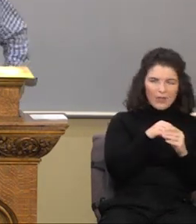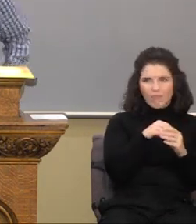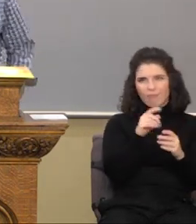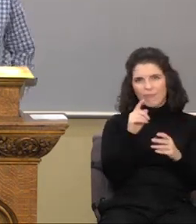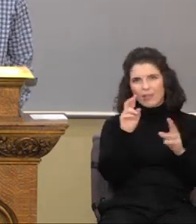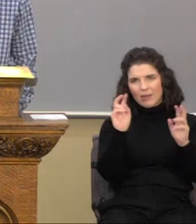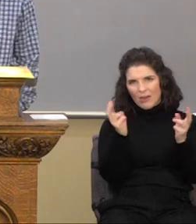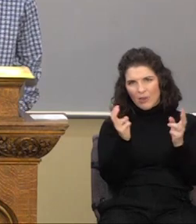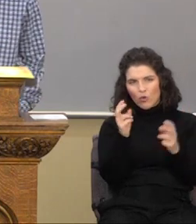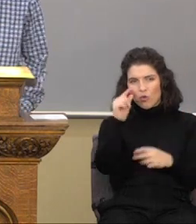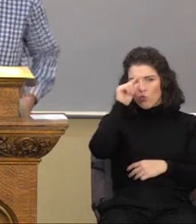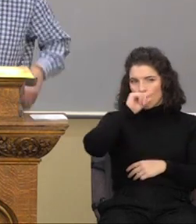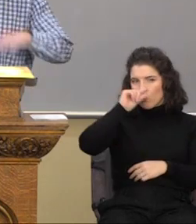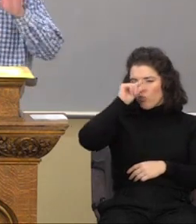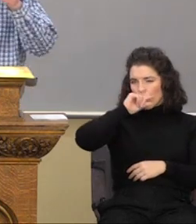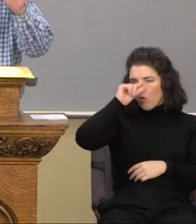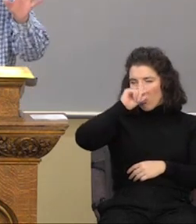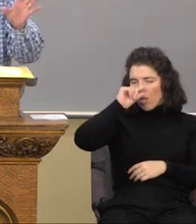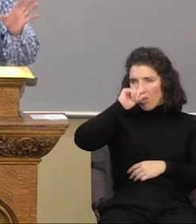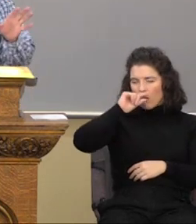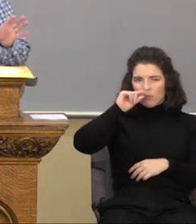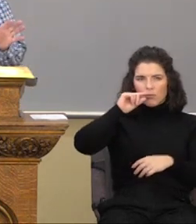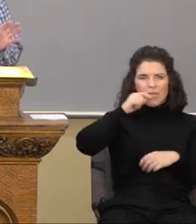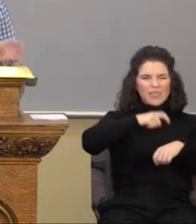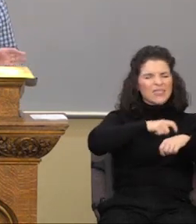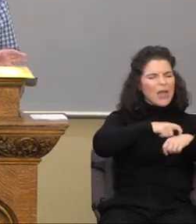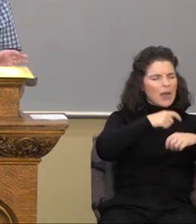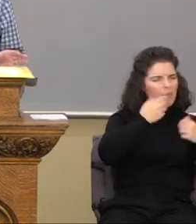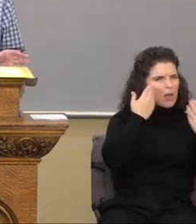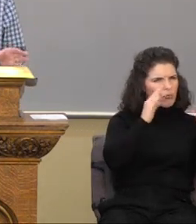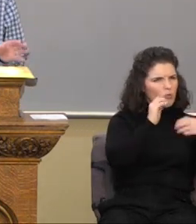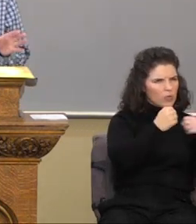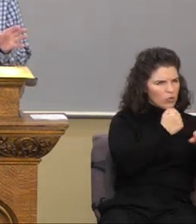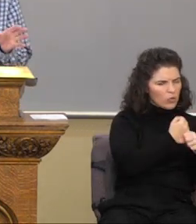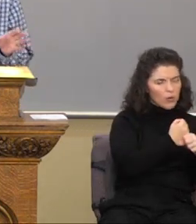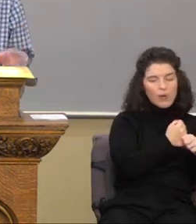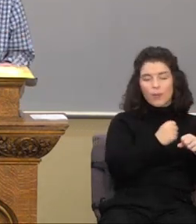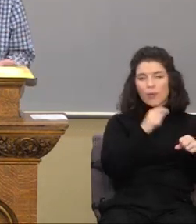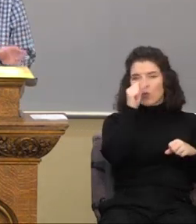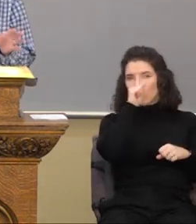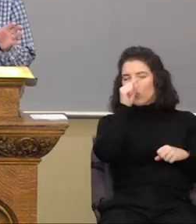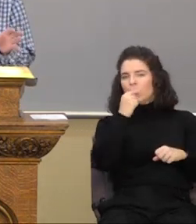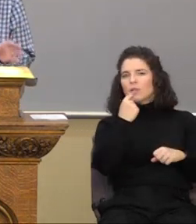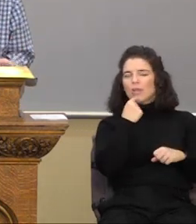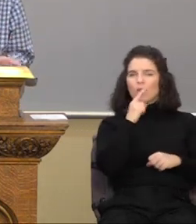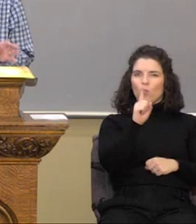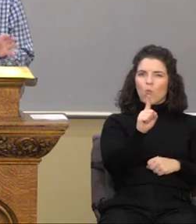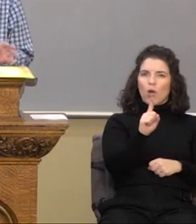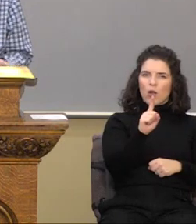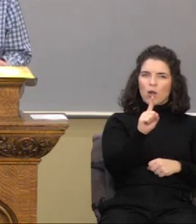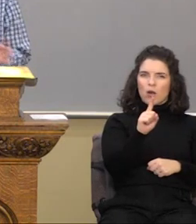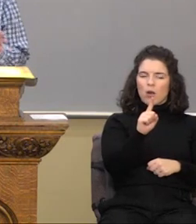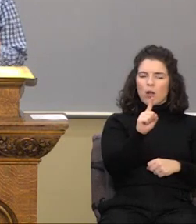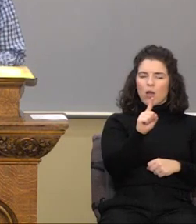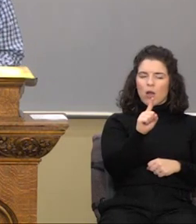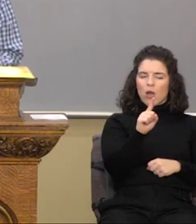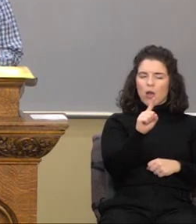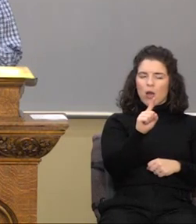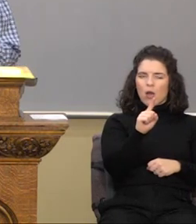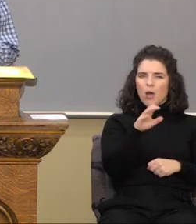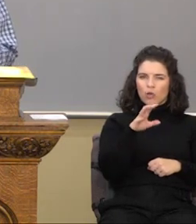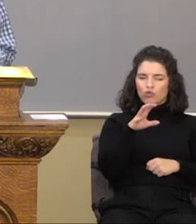Google at this time, they stated that one hundred and twenty million